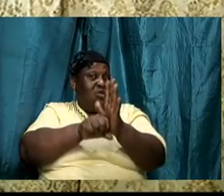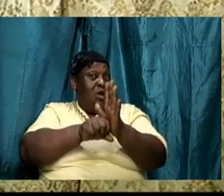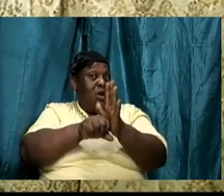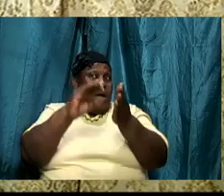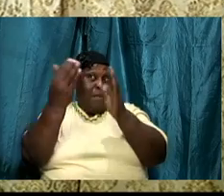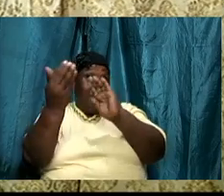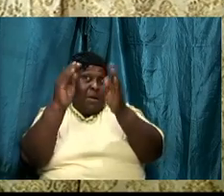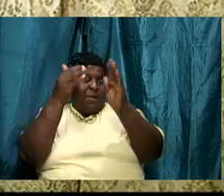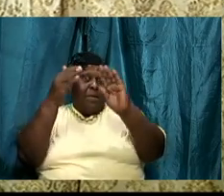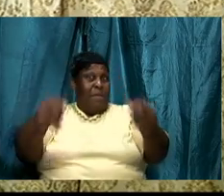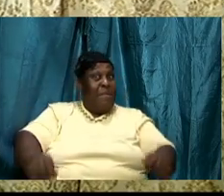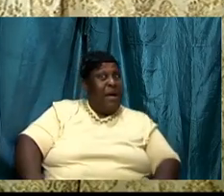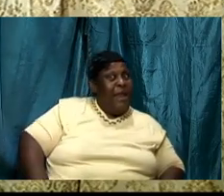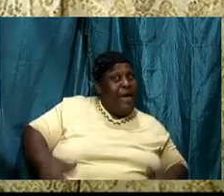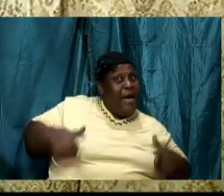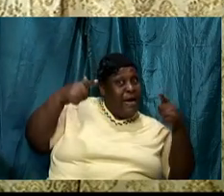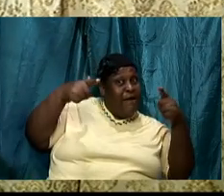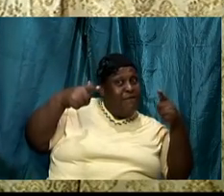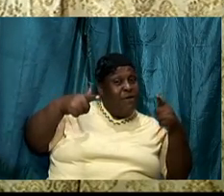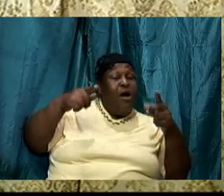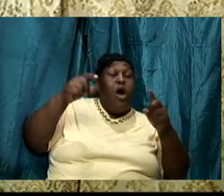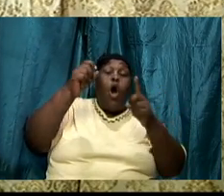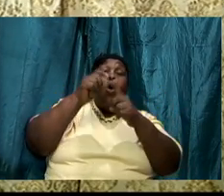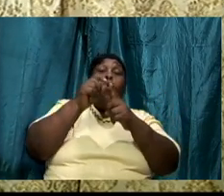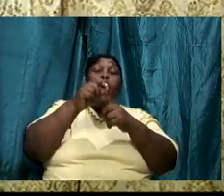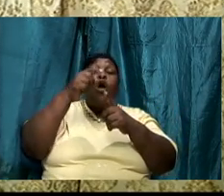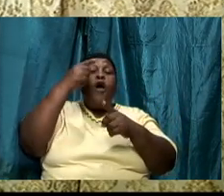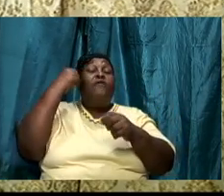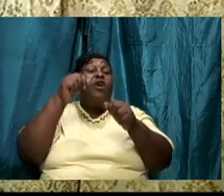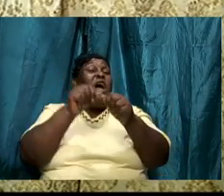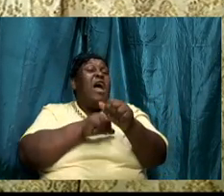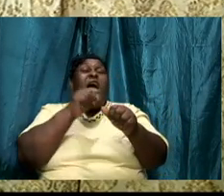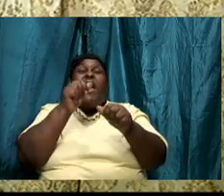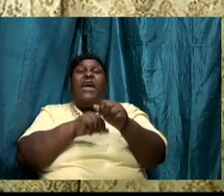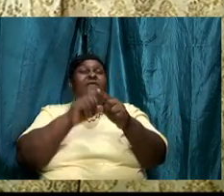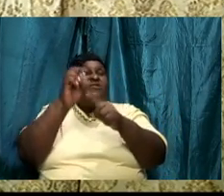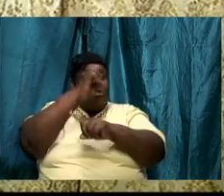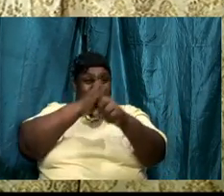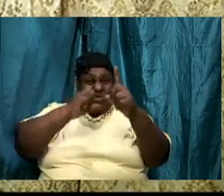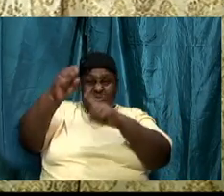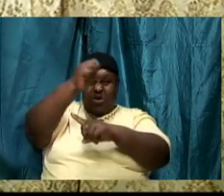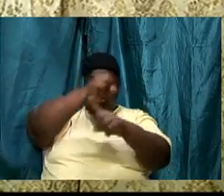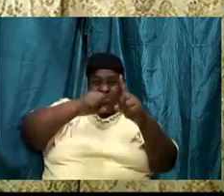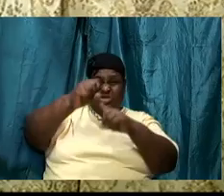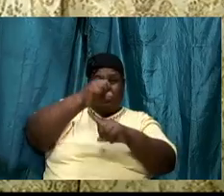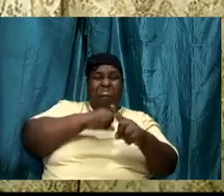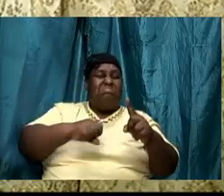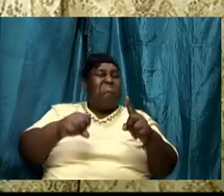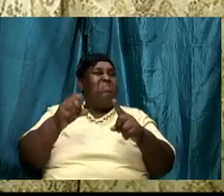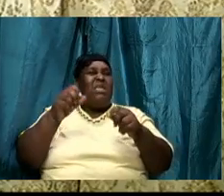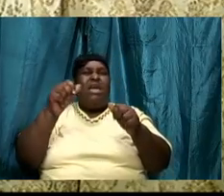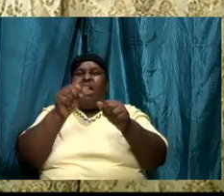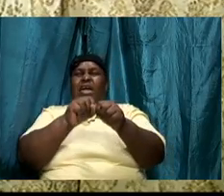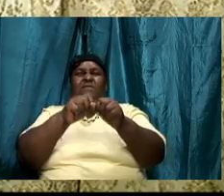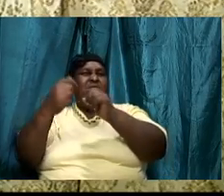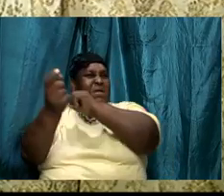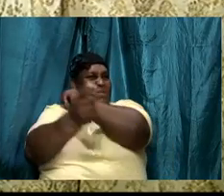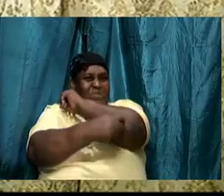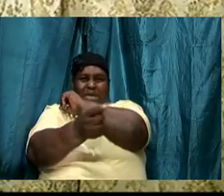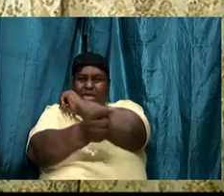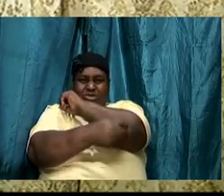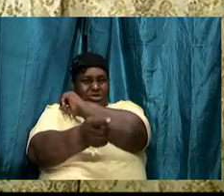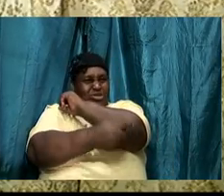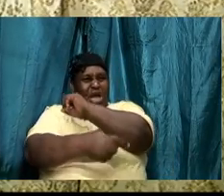word for every occasion for every temptation for every situation and we are going to find that we can